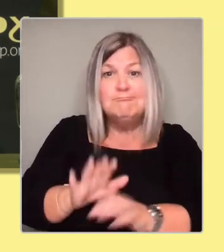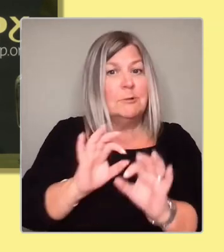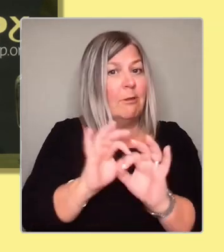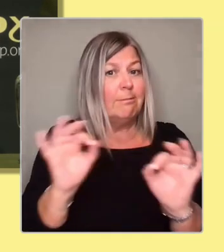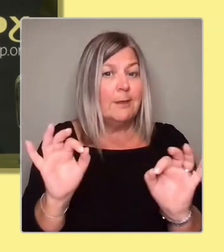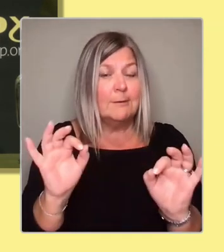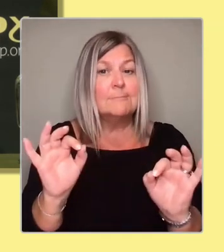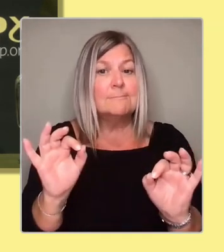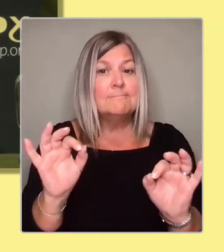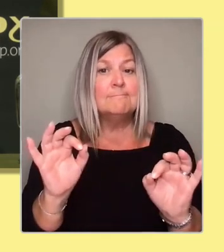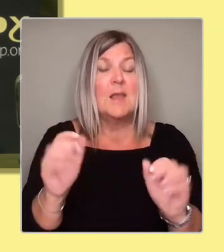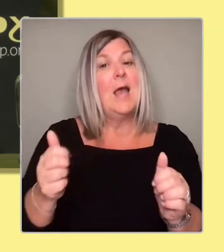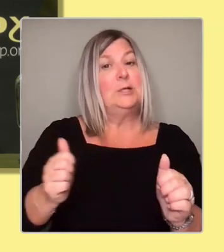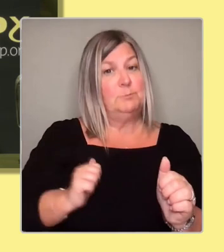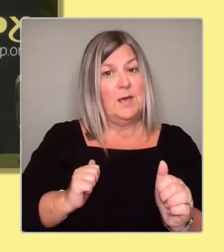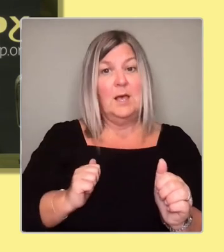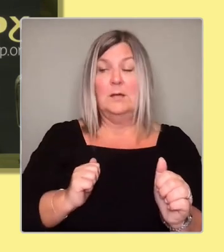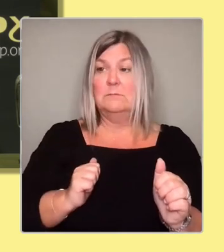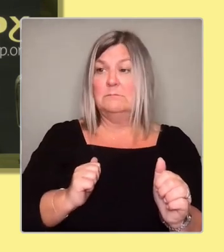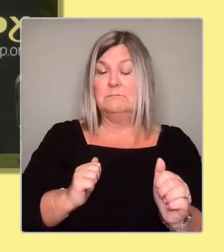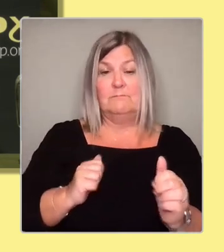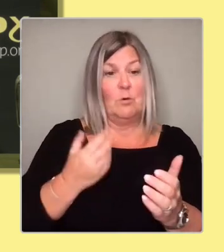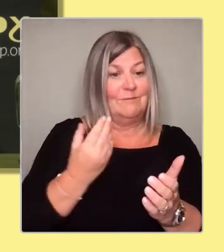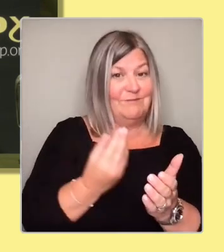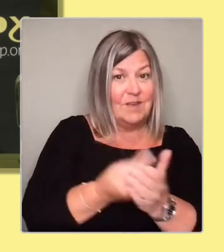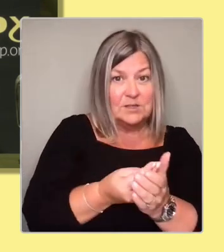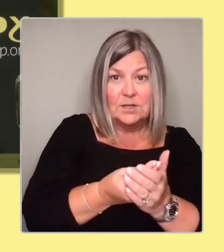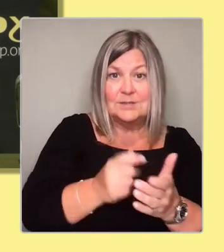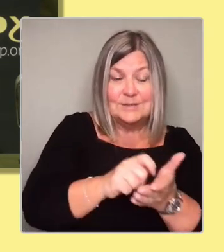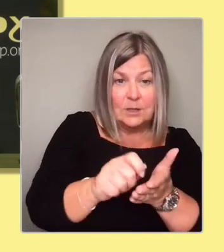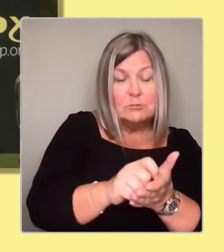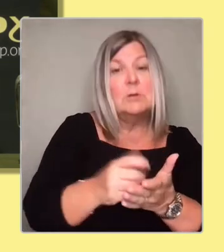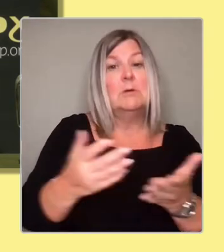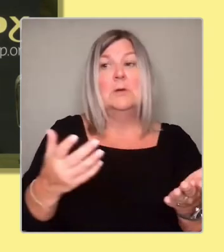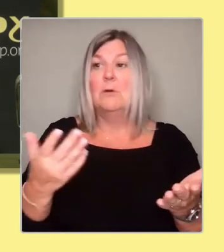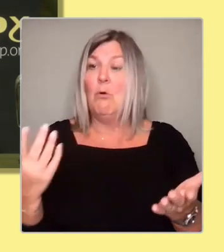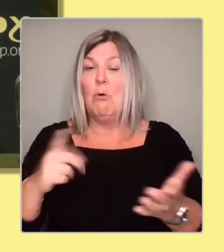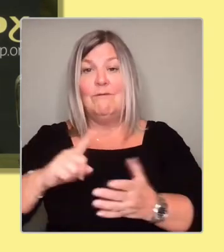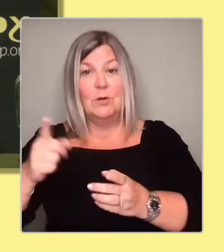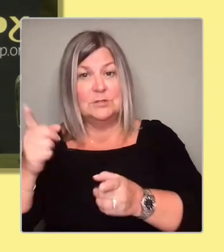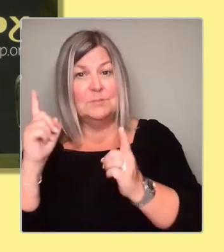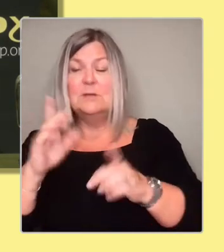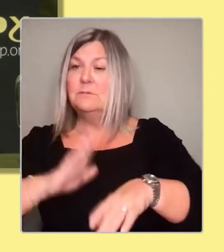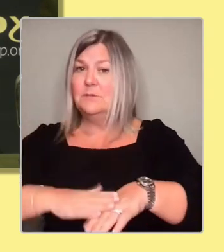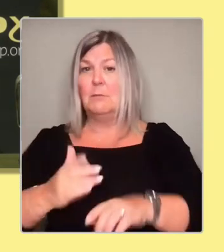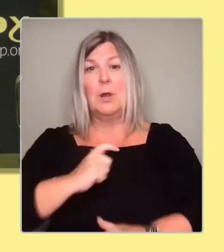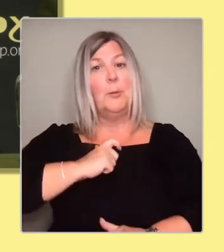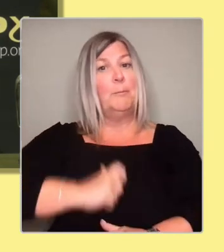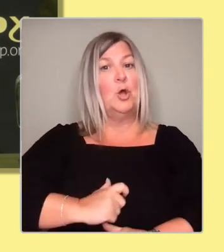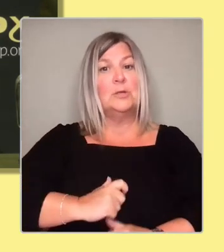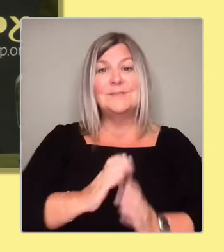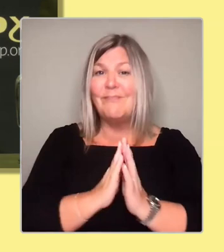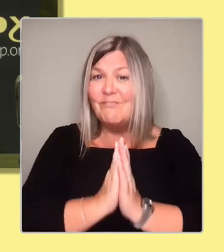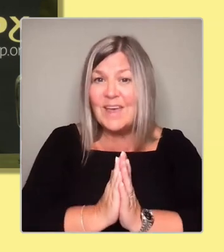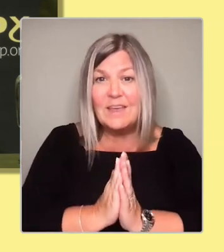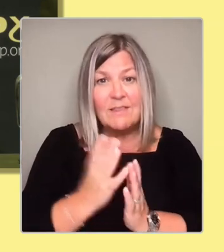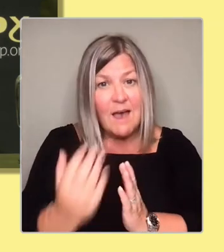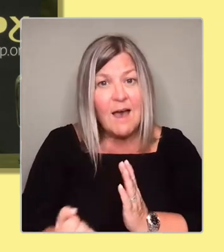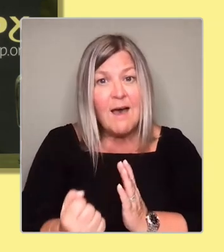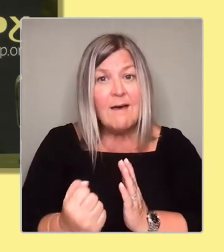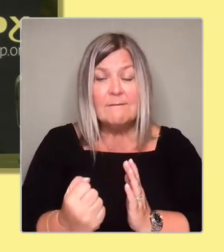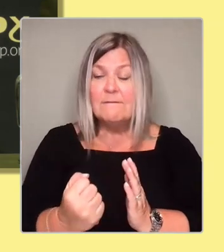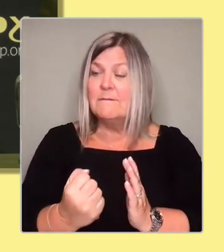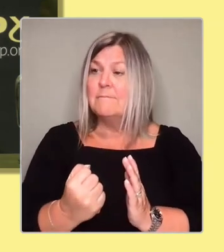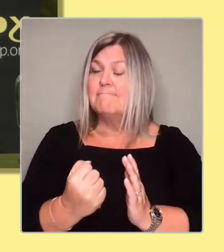secretary and any first minister, no matter what personal faith they might have, or if they are an atheist